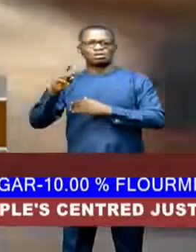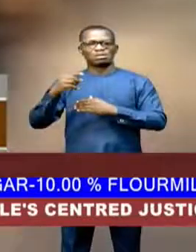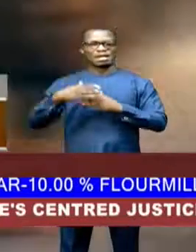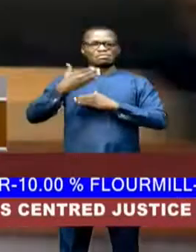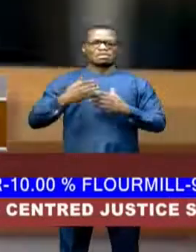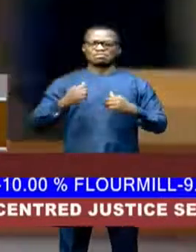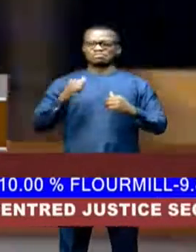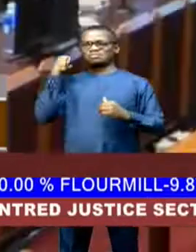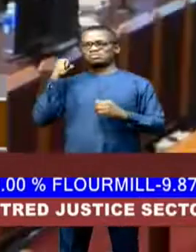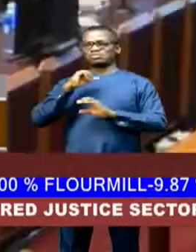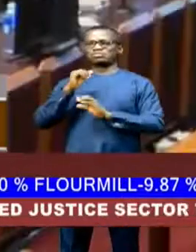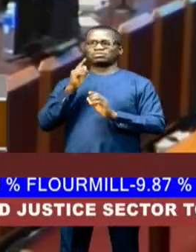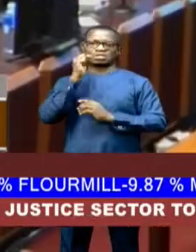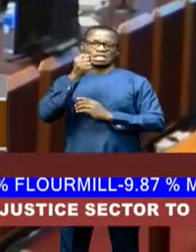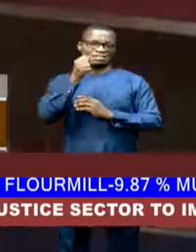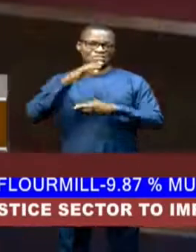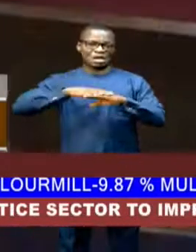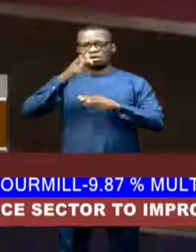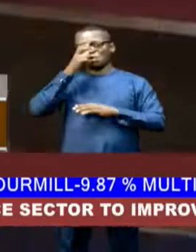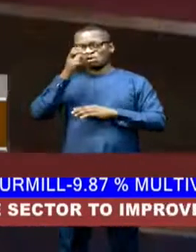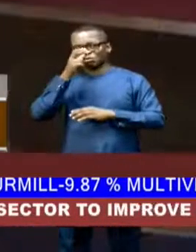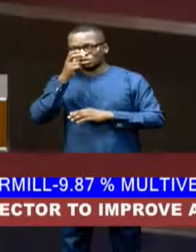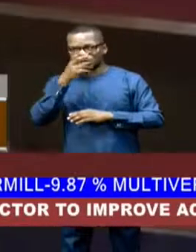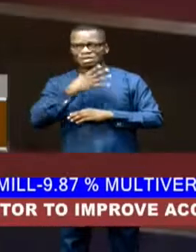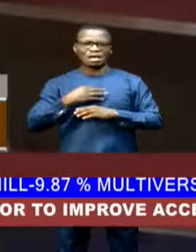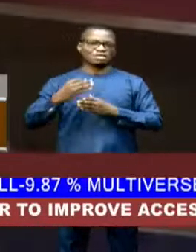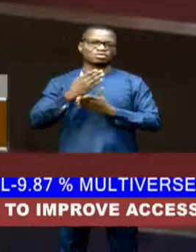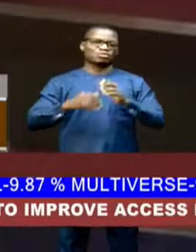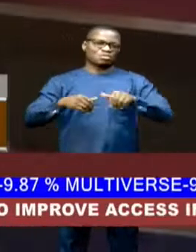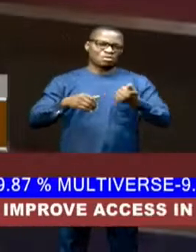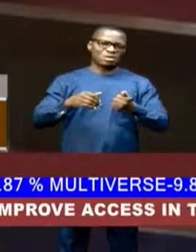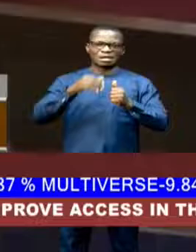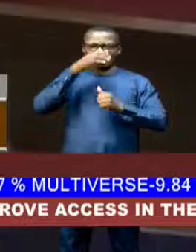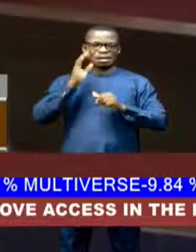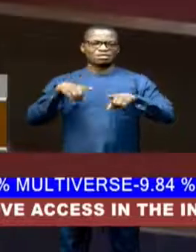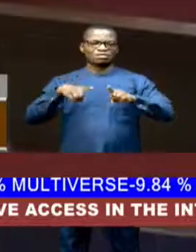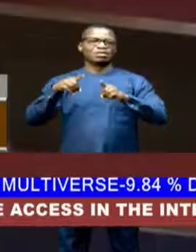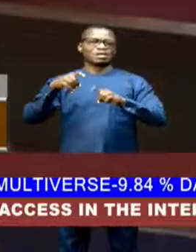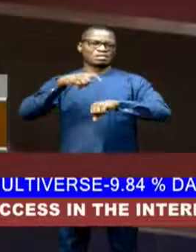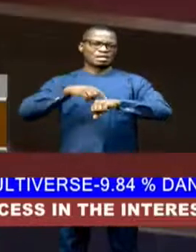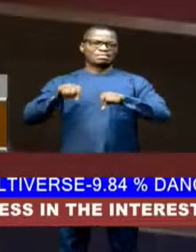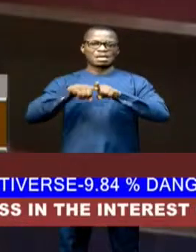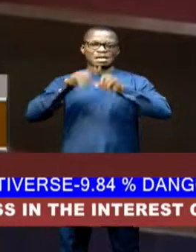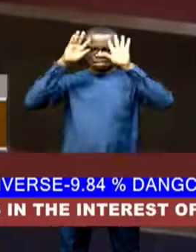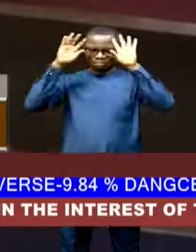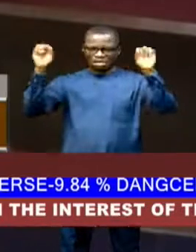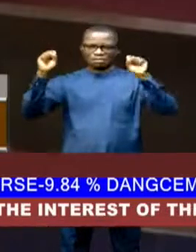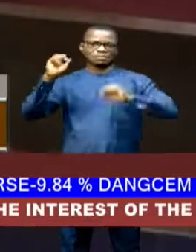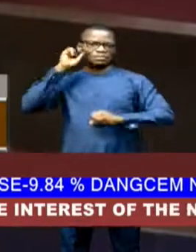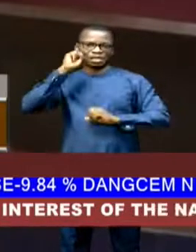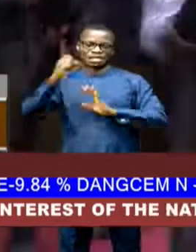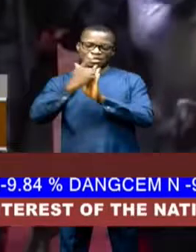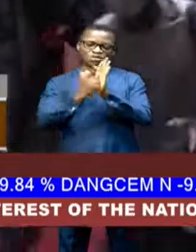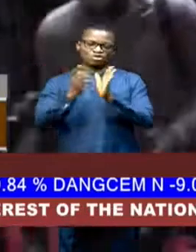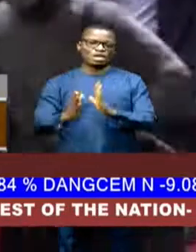investigating financial corruption and cronism during his presidency. His lawyers argued